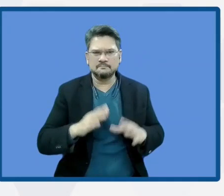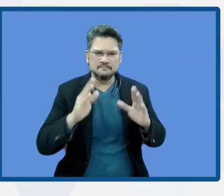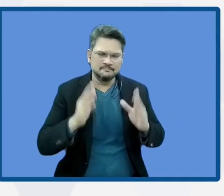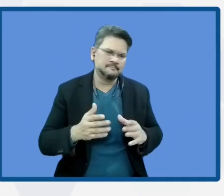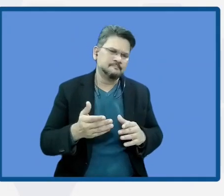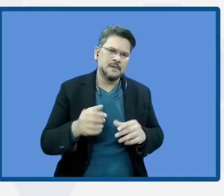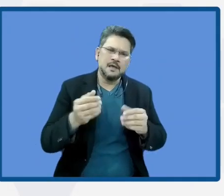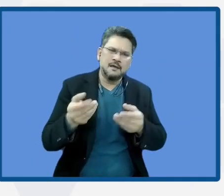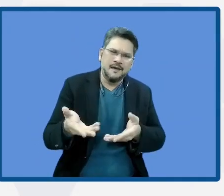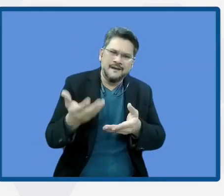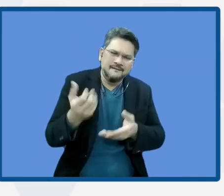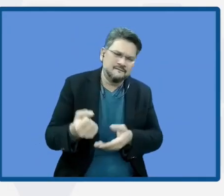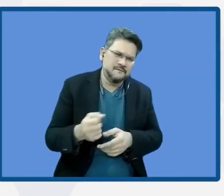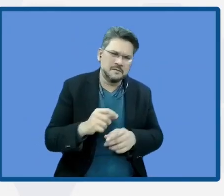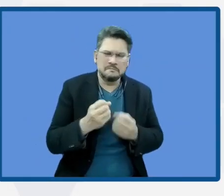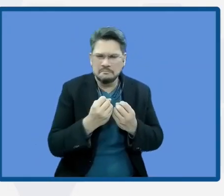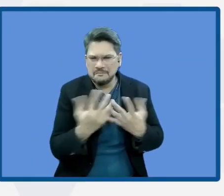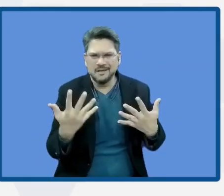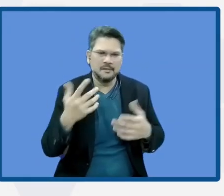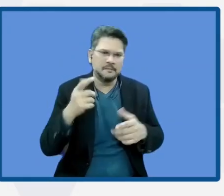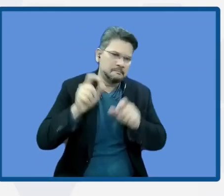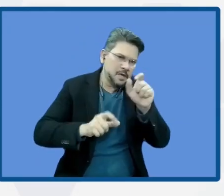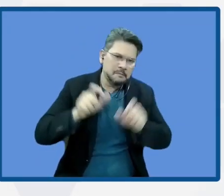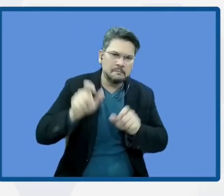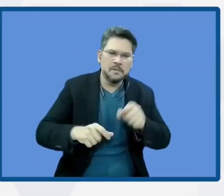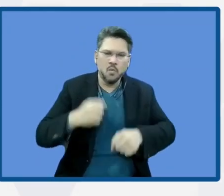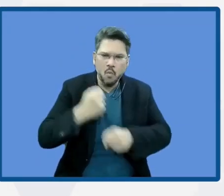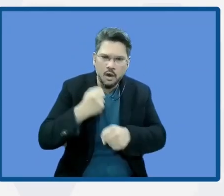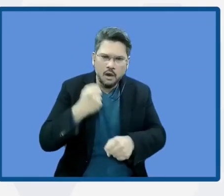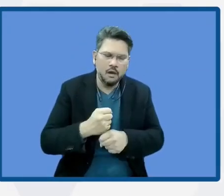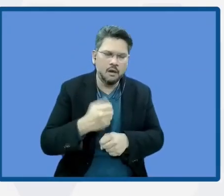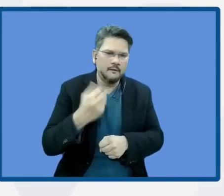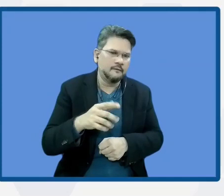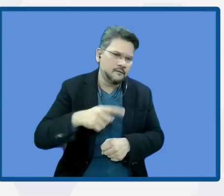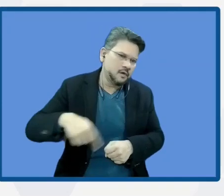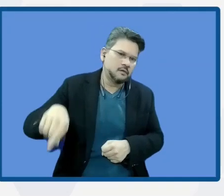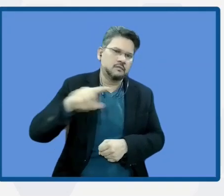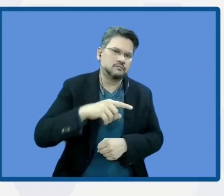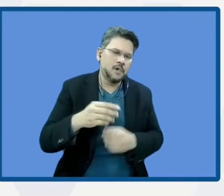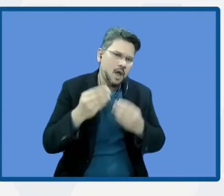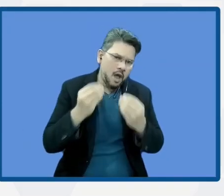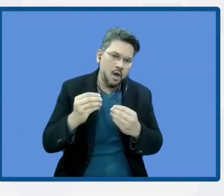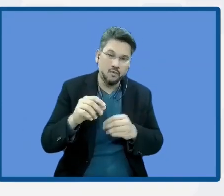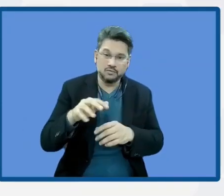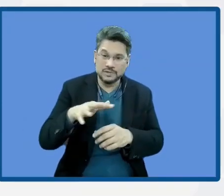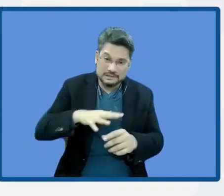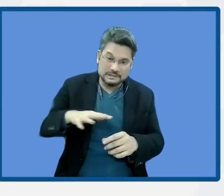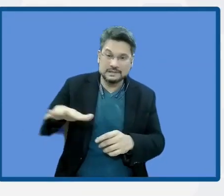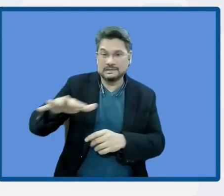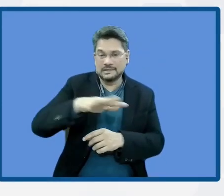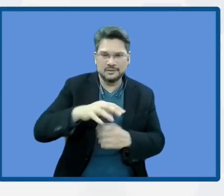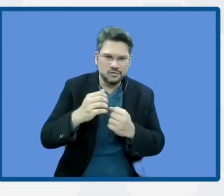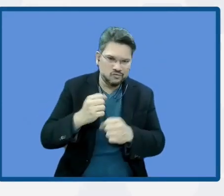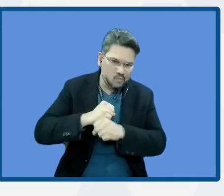and this is a way to protect the ecosystems so we can measure